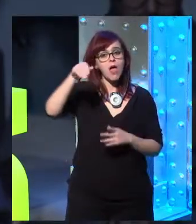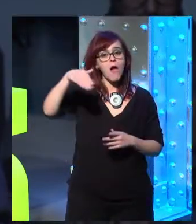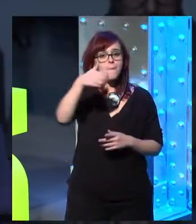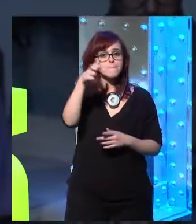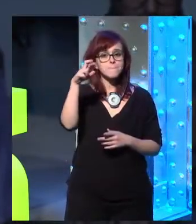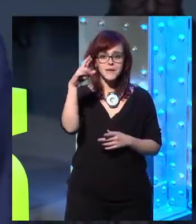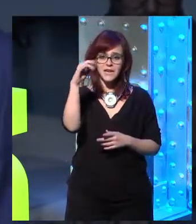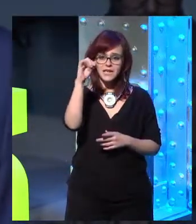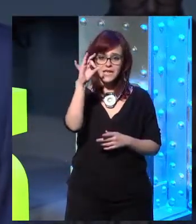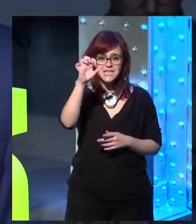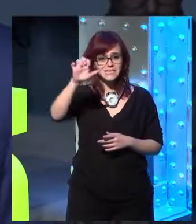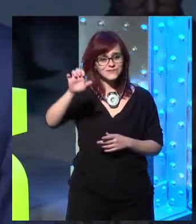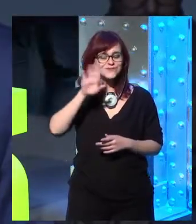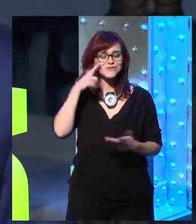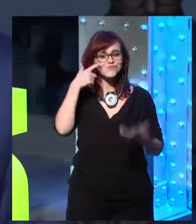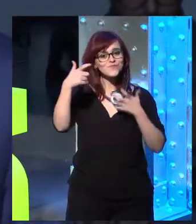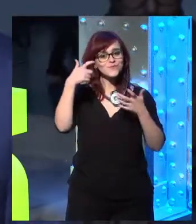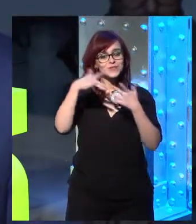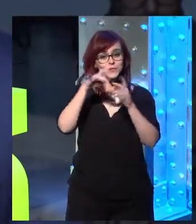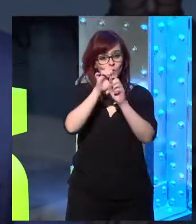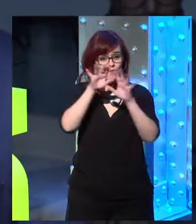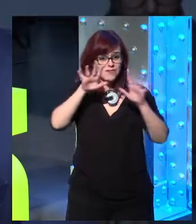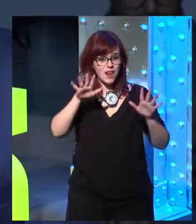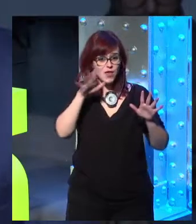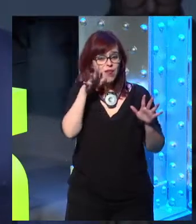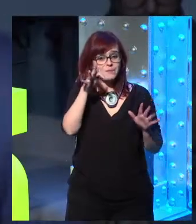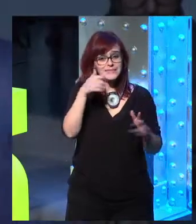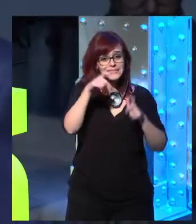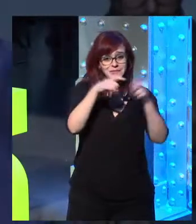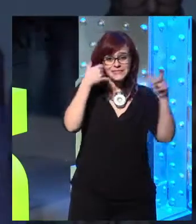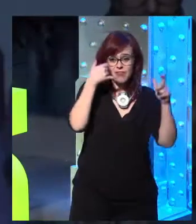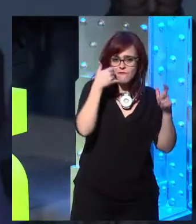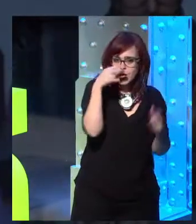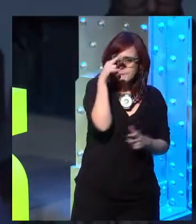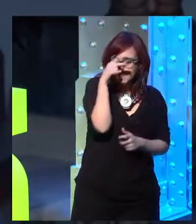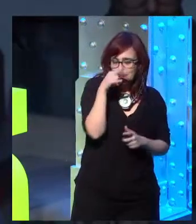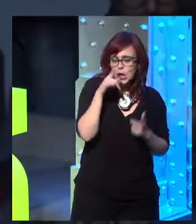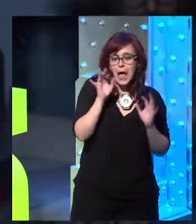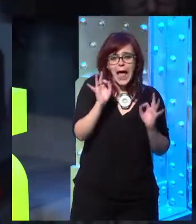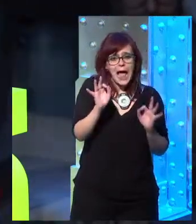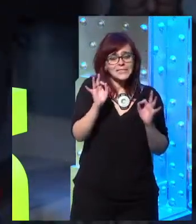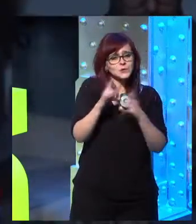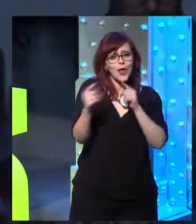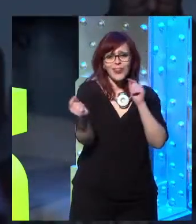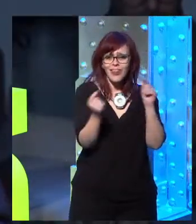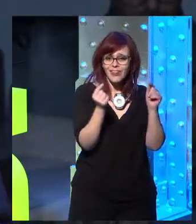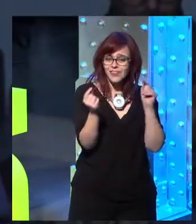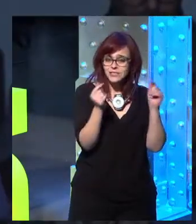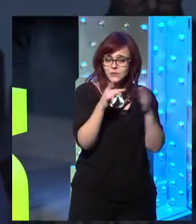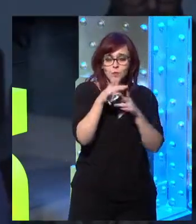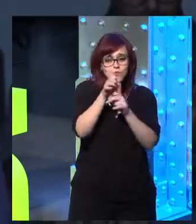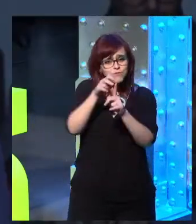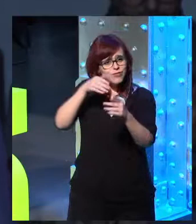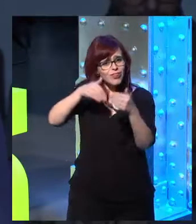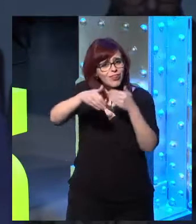in umper cases reflection, and we see in the concerns that we have in Telephonica, it has become one